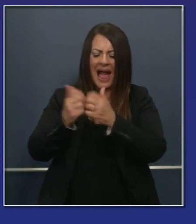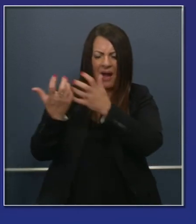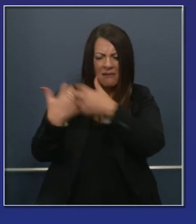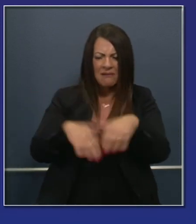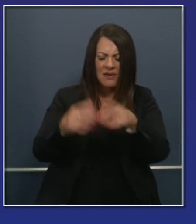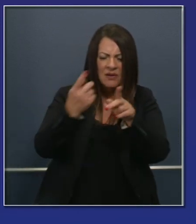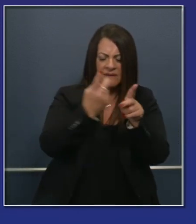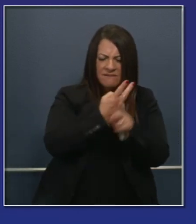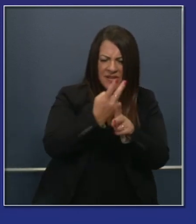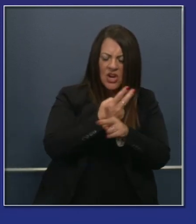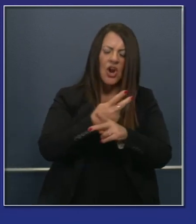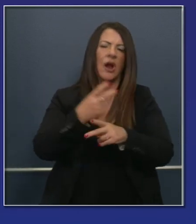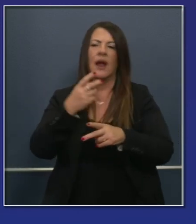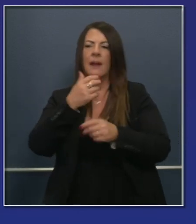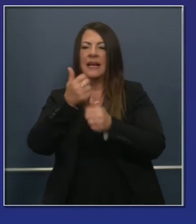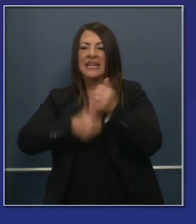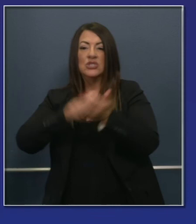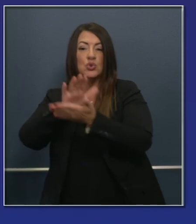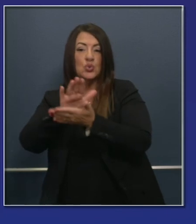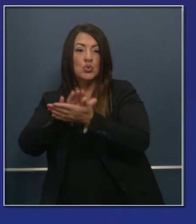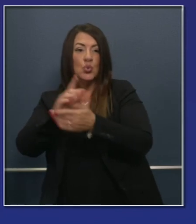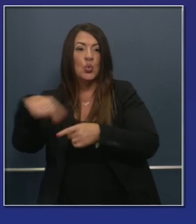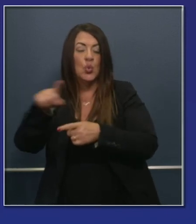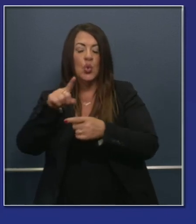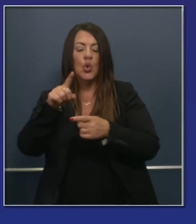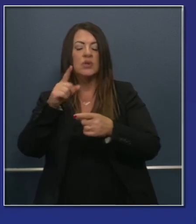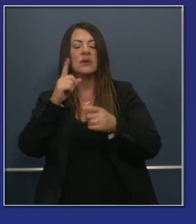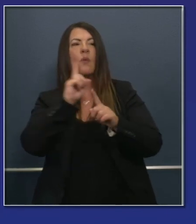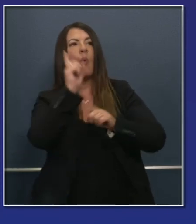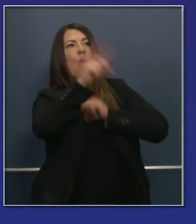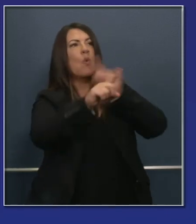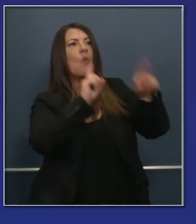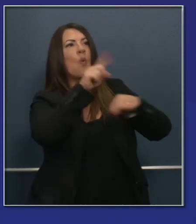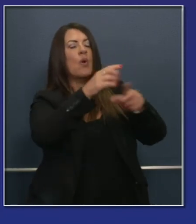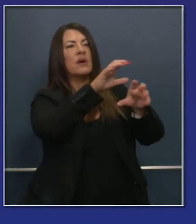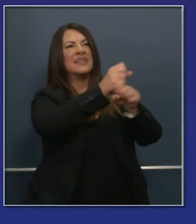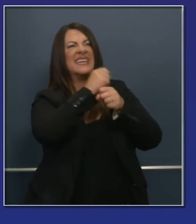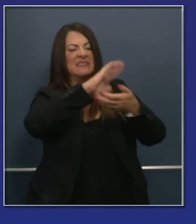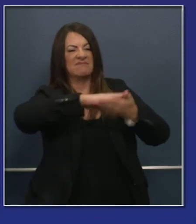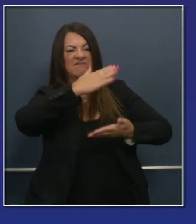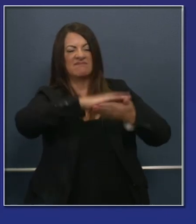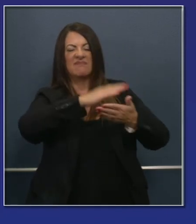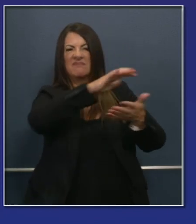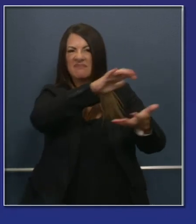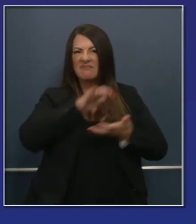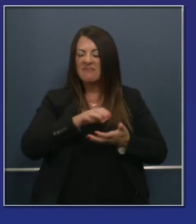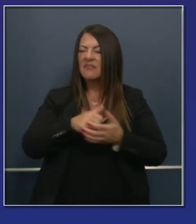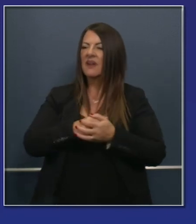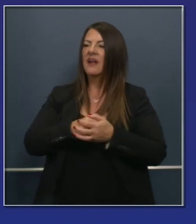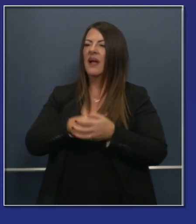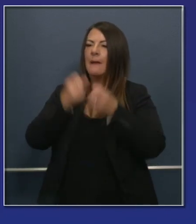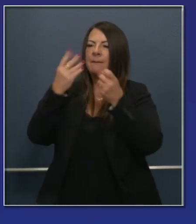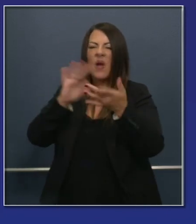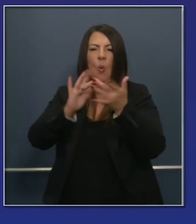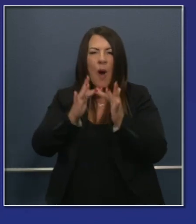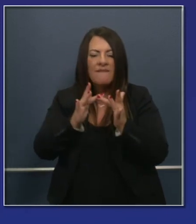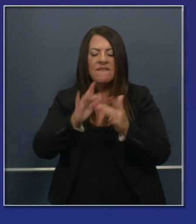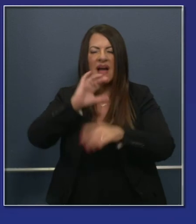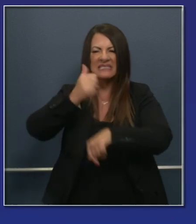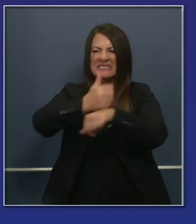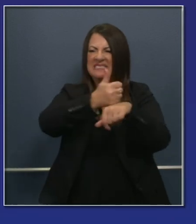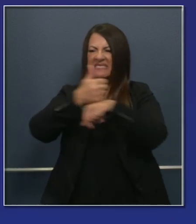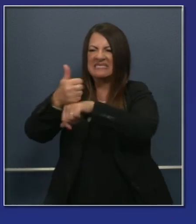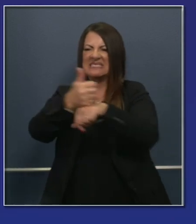figure out how to purchase devices. There were supply chain problems, how to get 20% of households without Wi-Fi wired up,